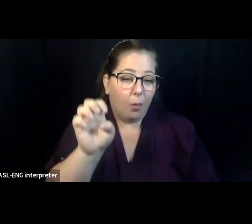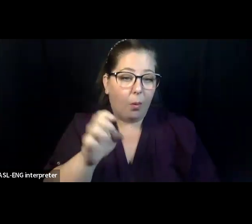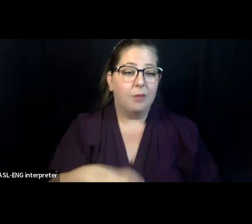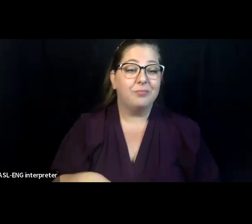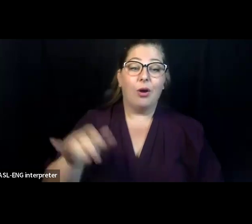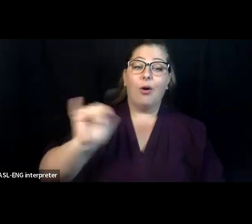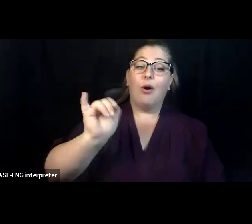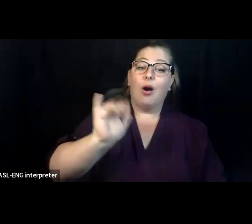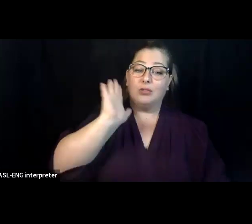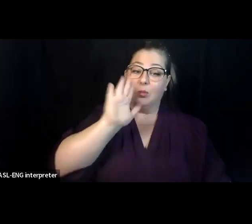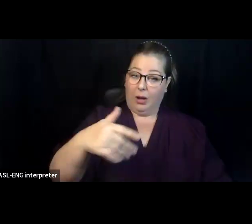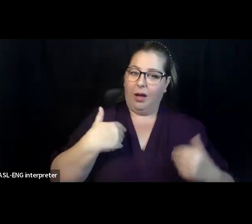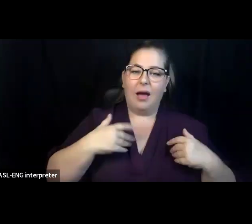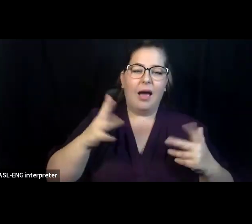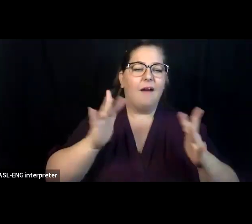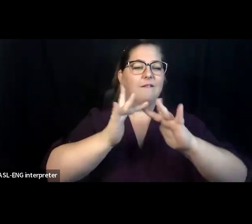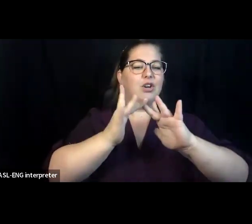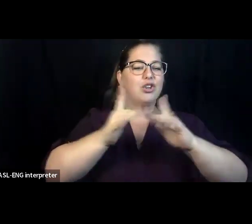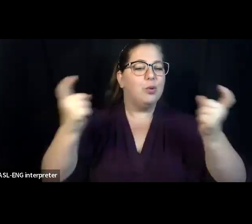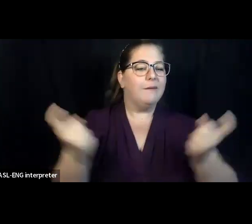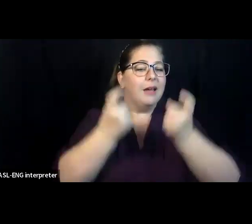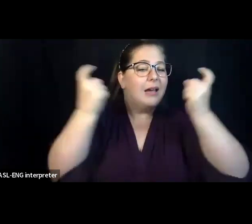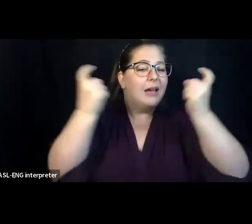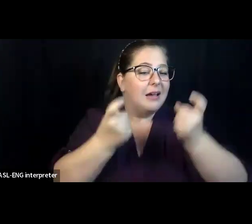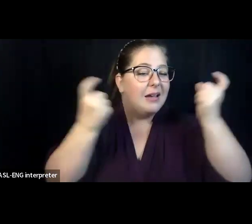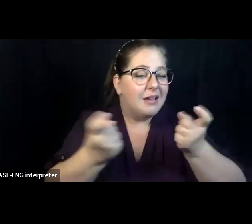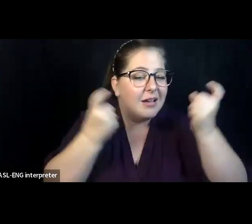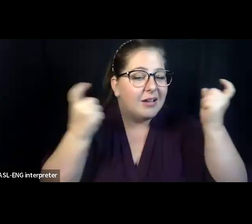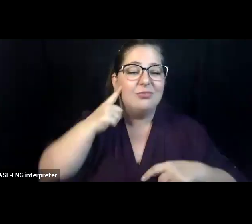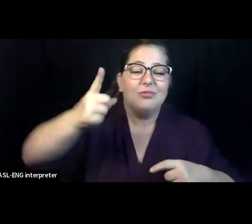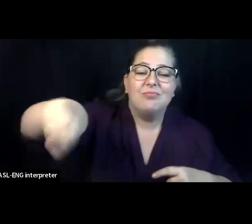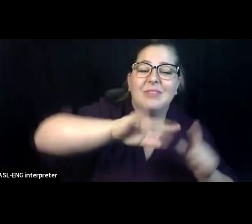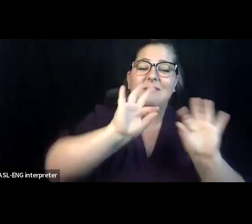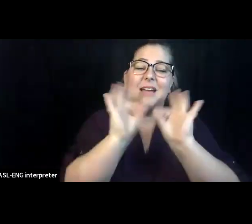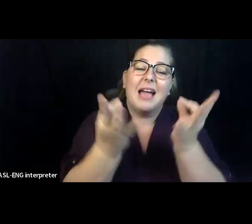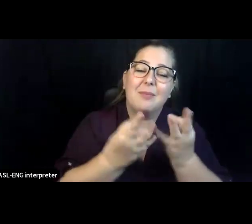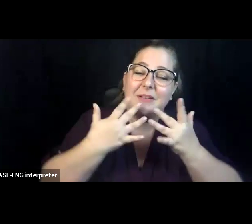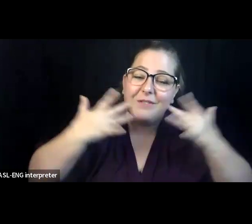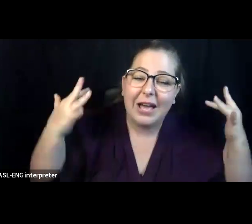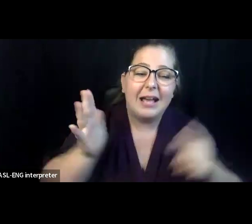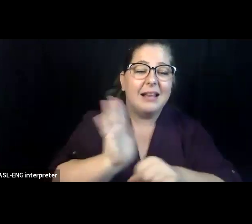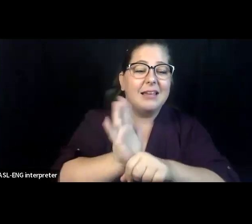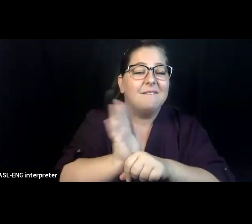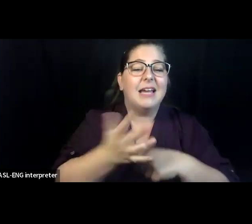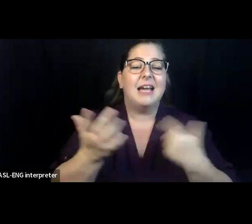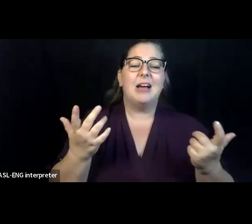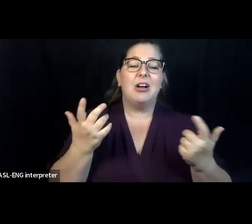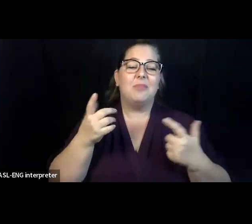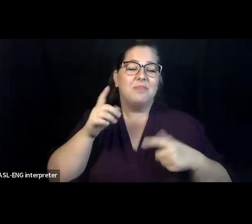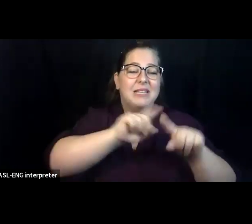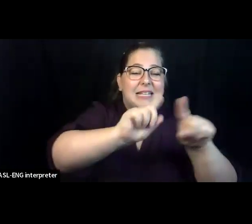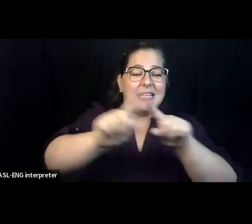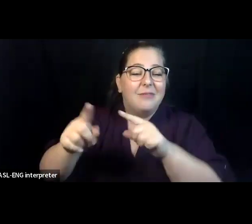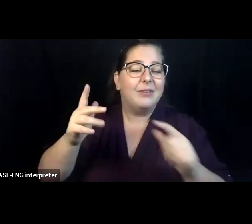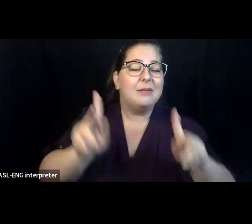of disability to your family communities. So that's just like what we're thinking for July and early August. And,